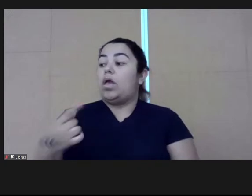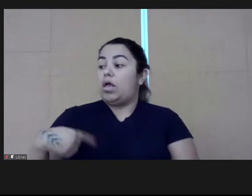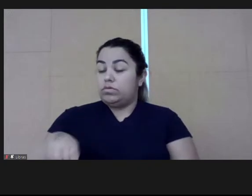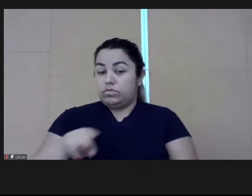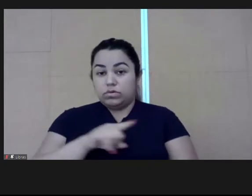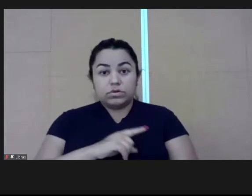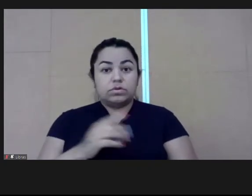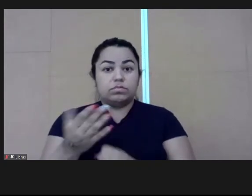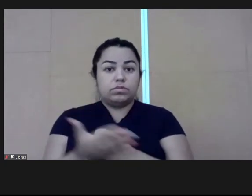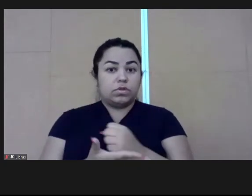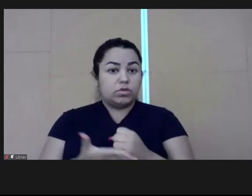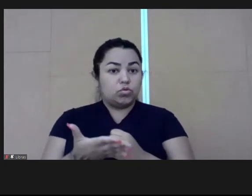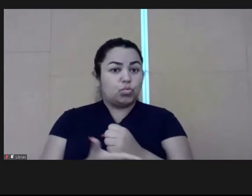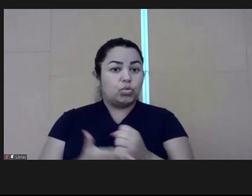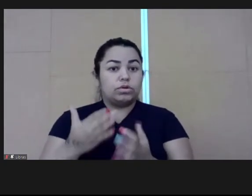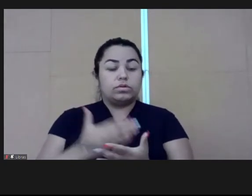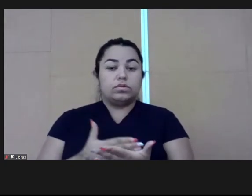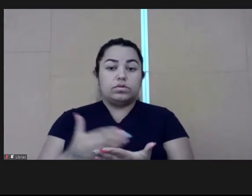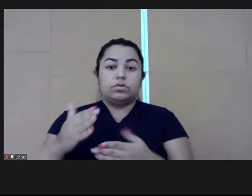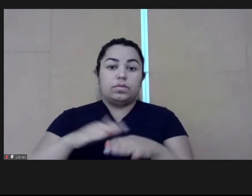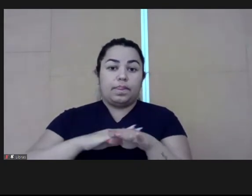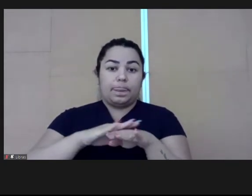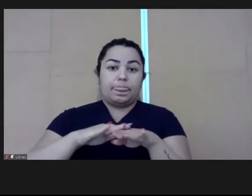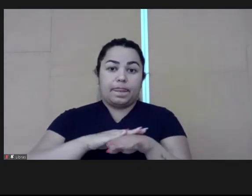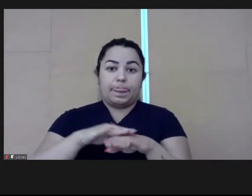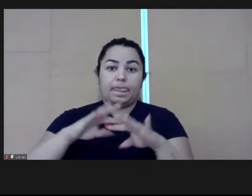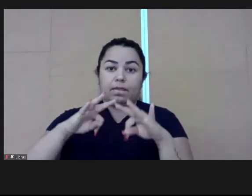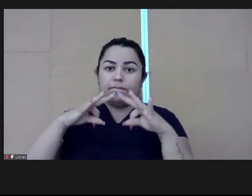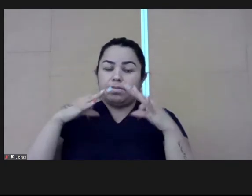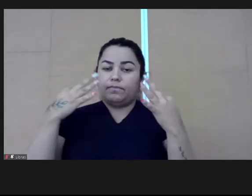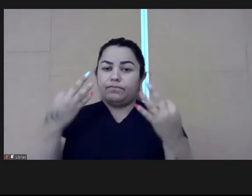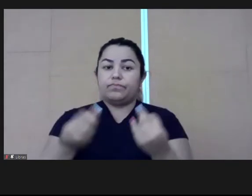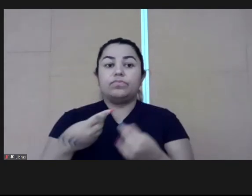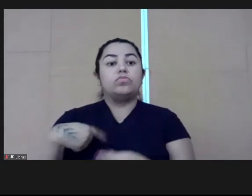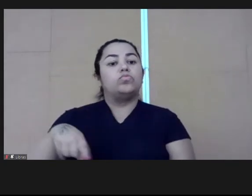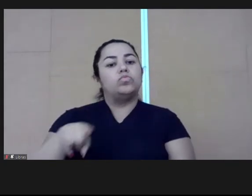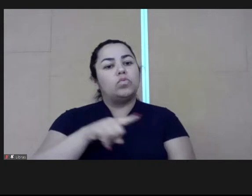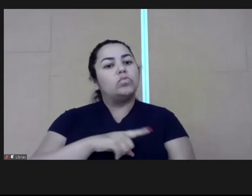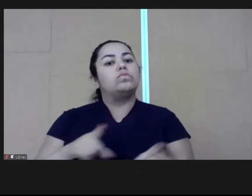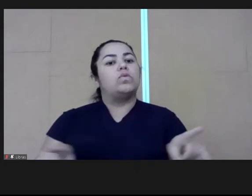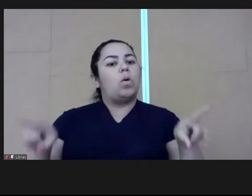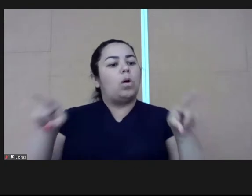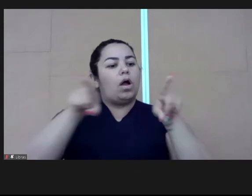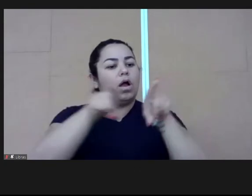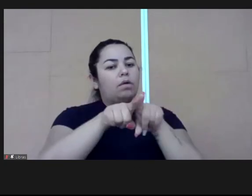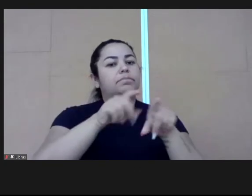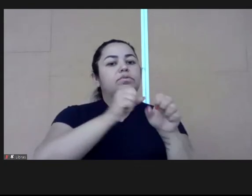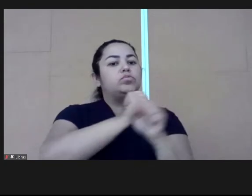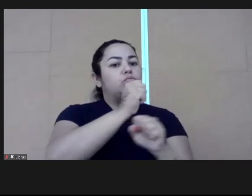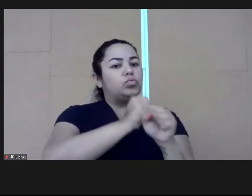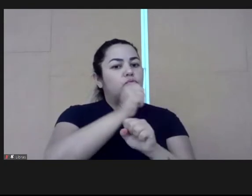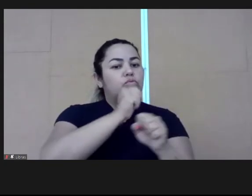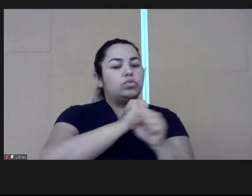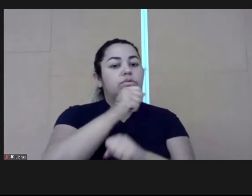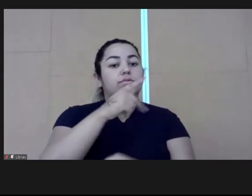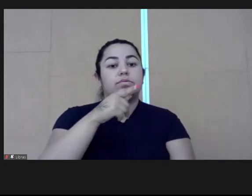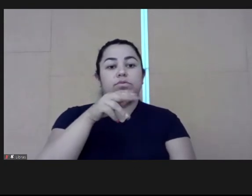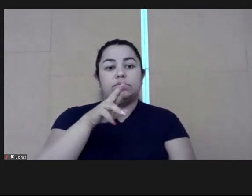Our base at the beginning of our conversation with our partners in the